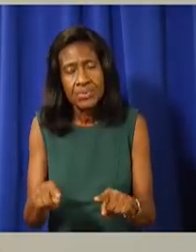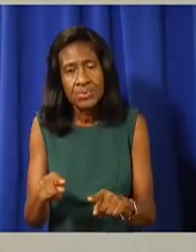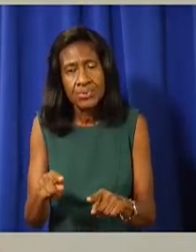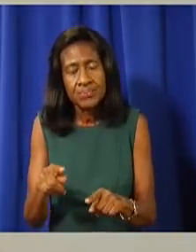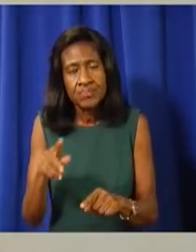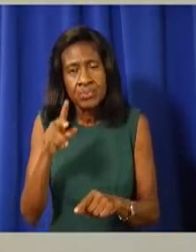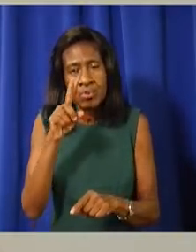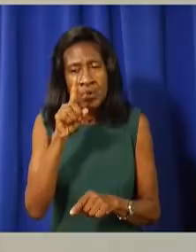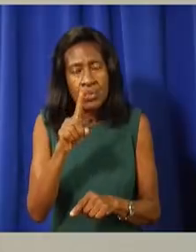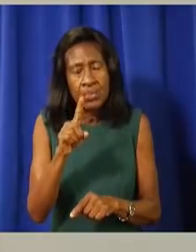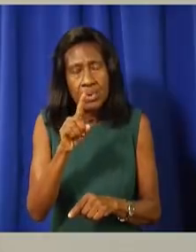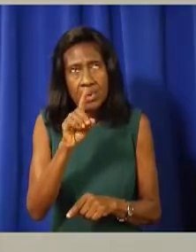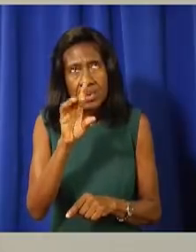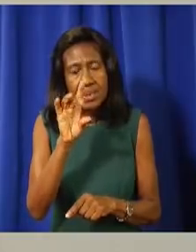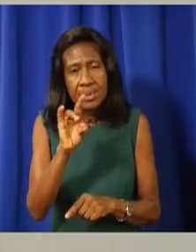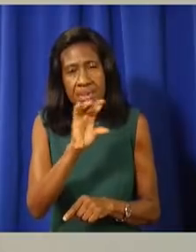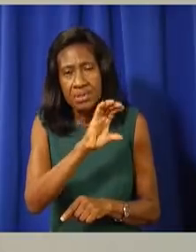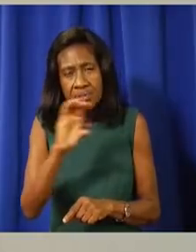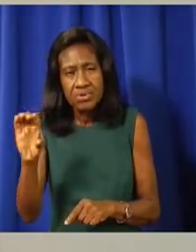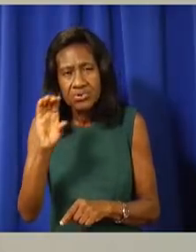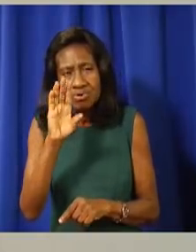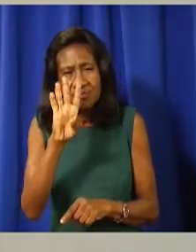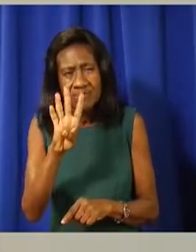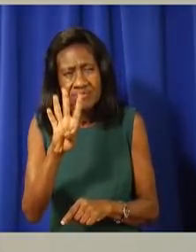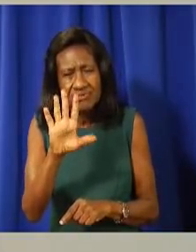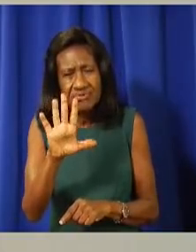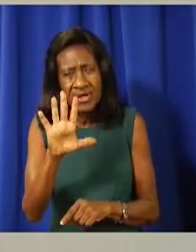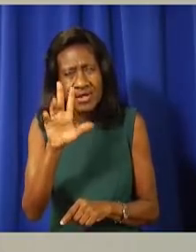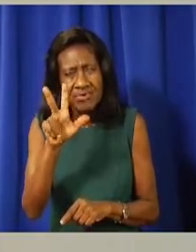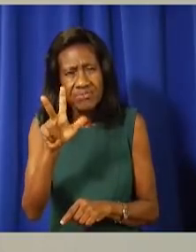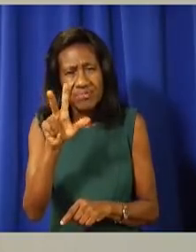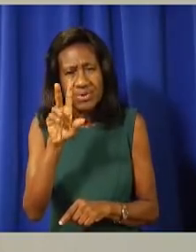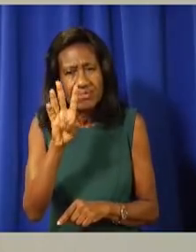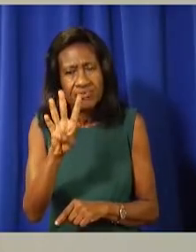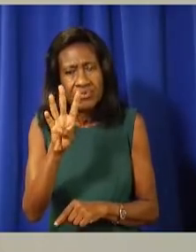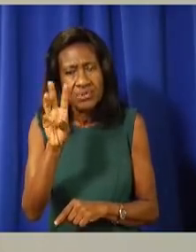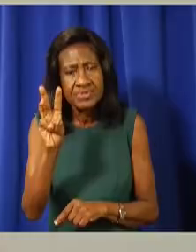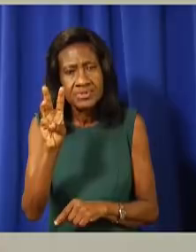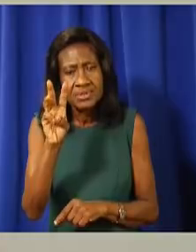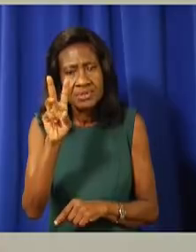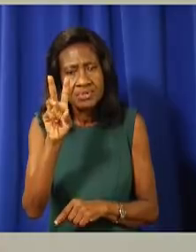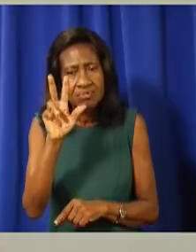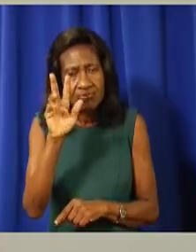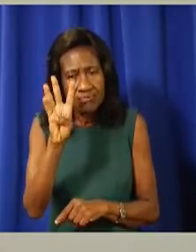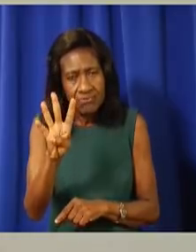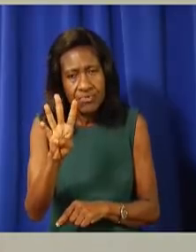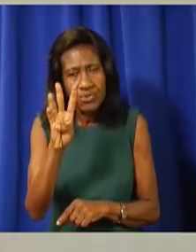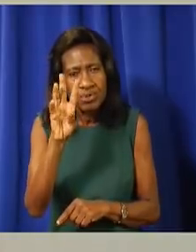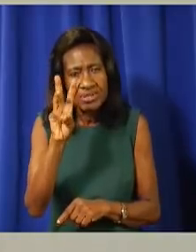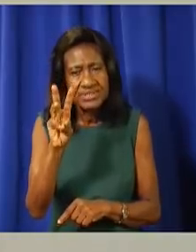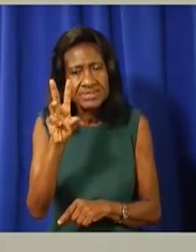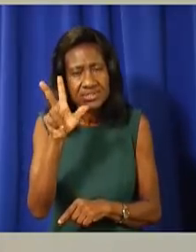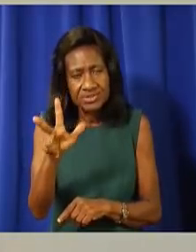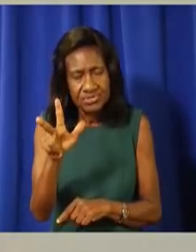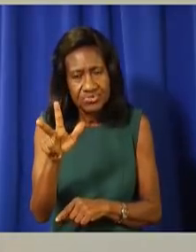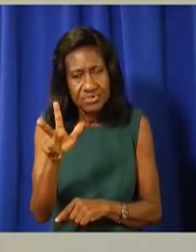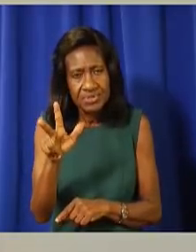-800-534-6463. And others listed are at